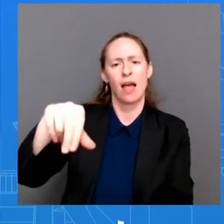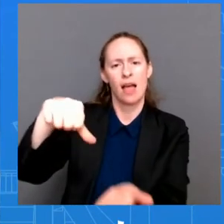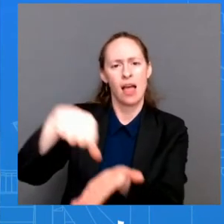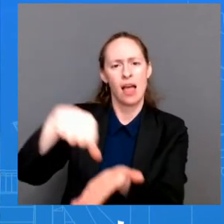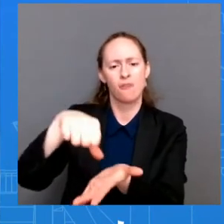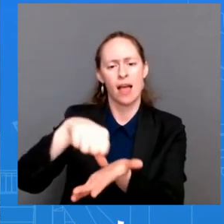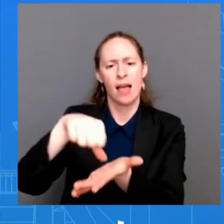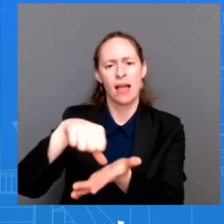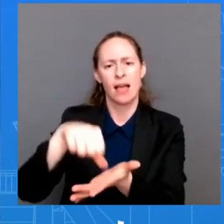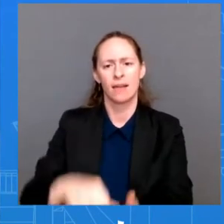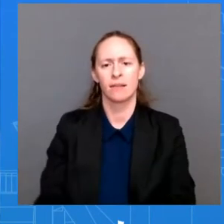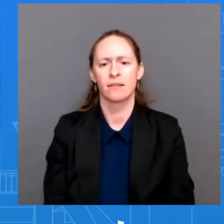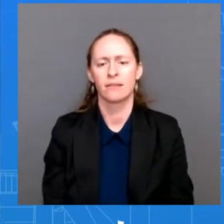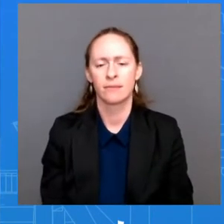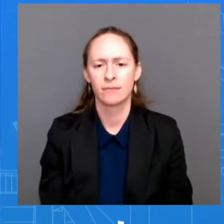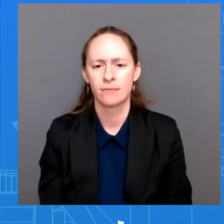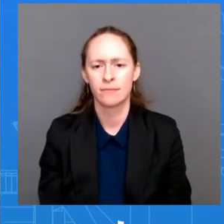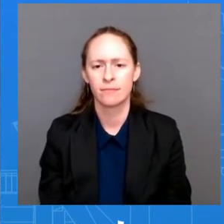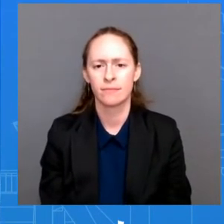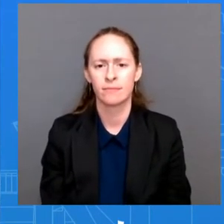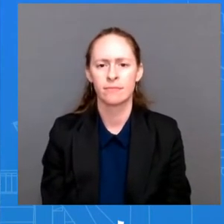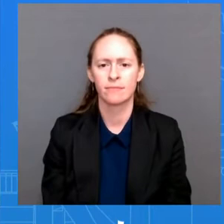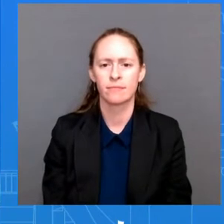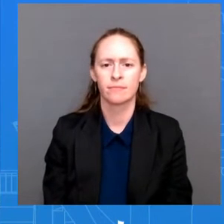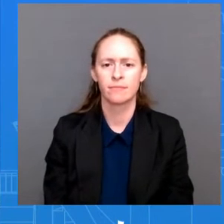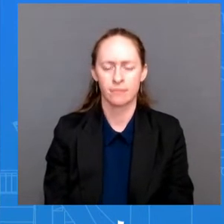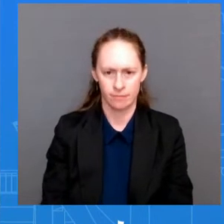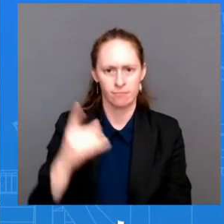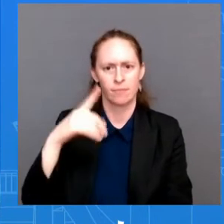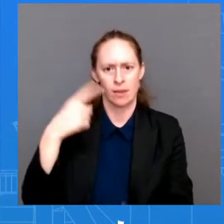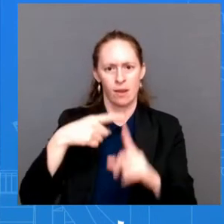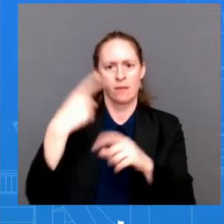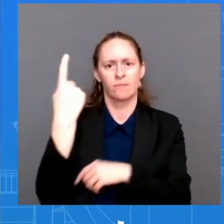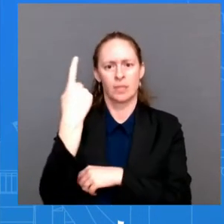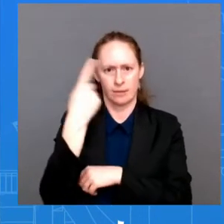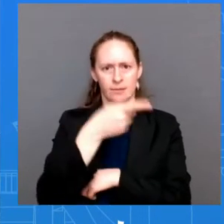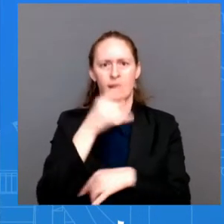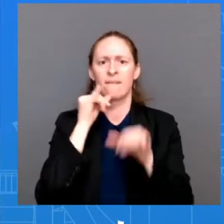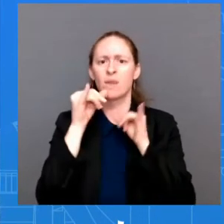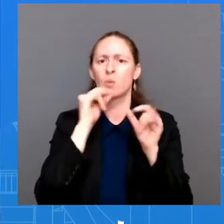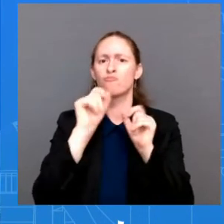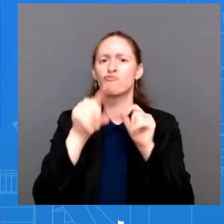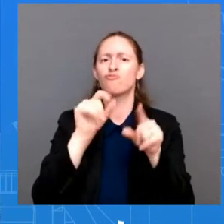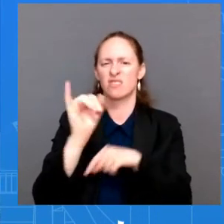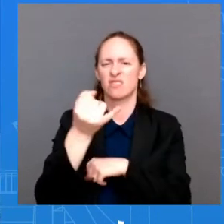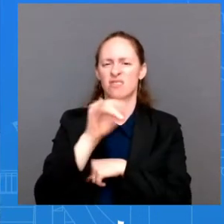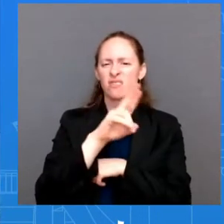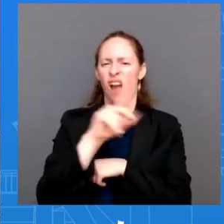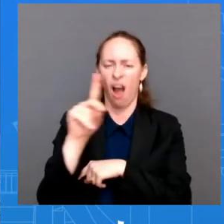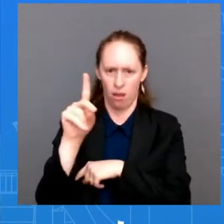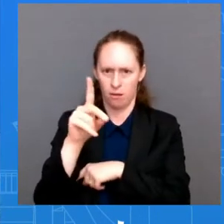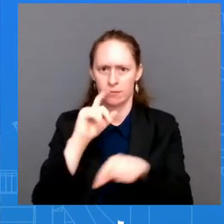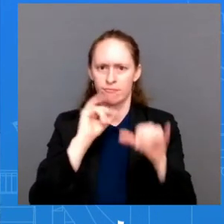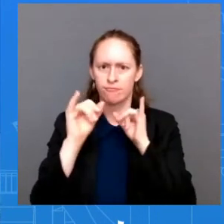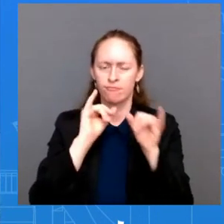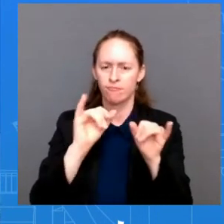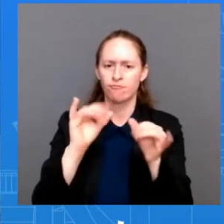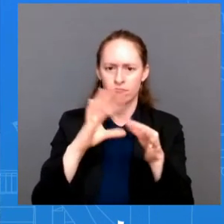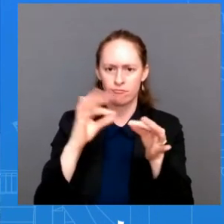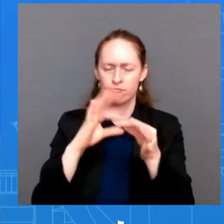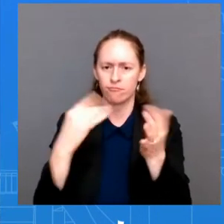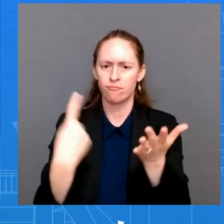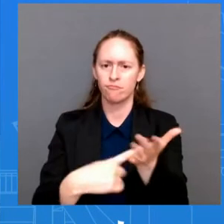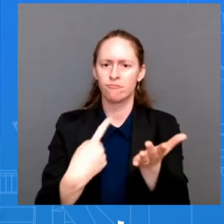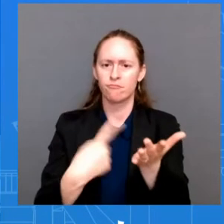an interview on CNN this morning, she called on the Biden administration to expel Iranian diplomats contending the